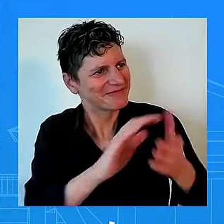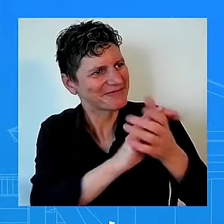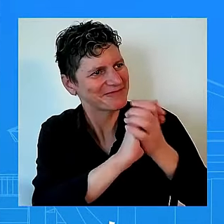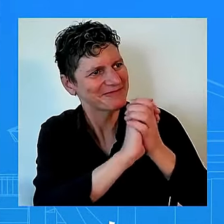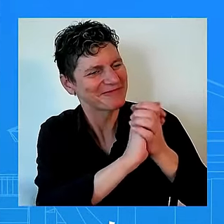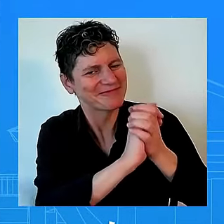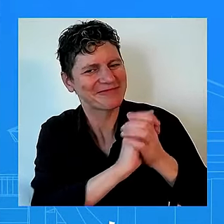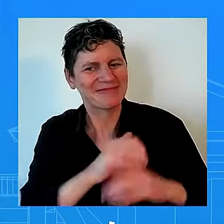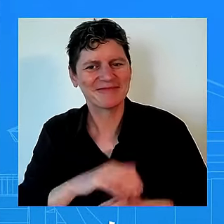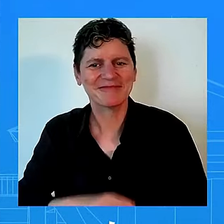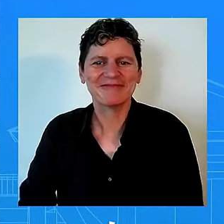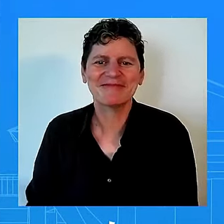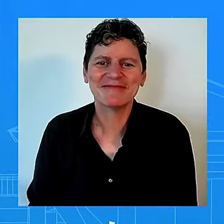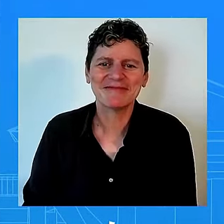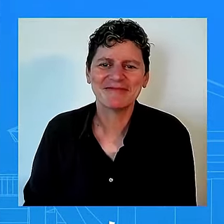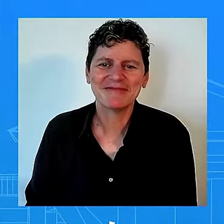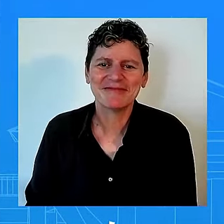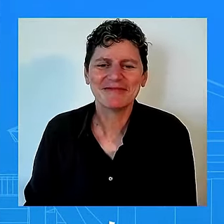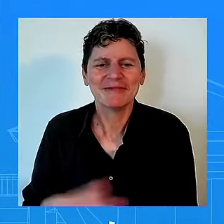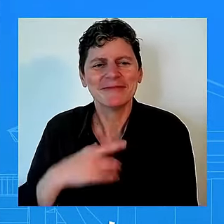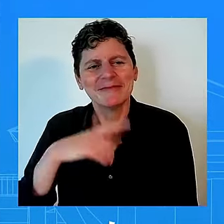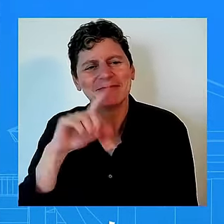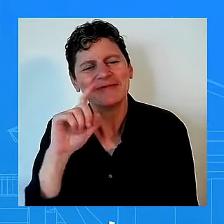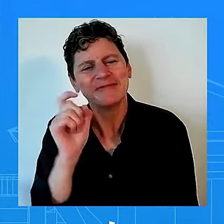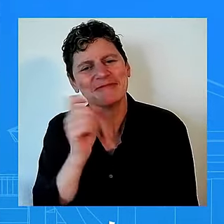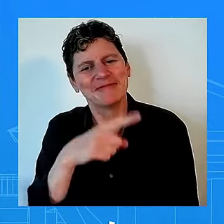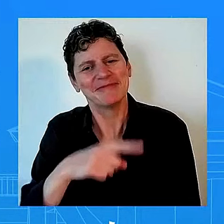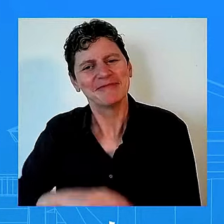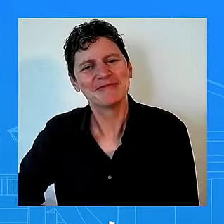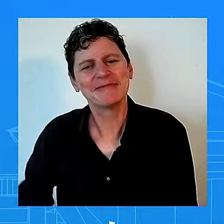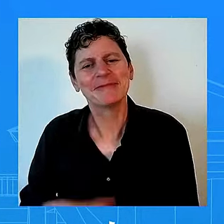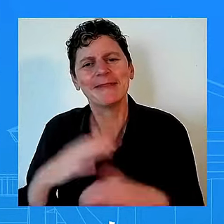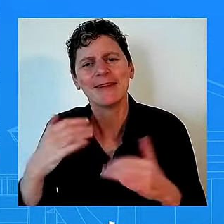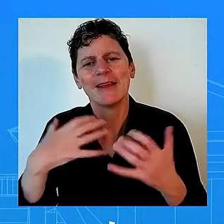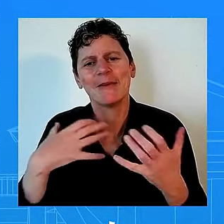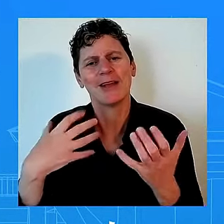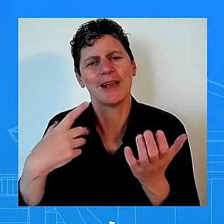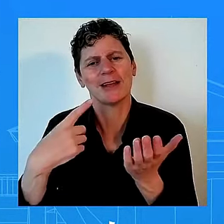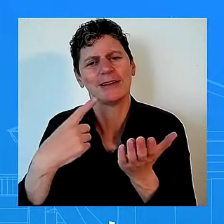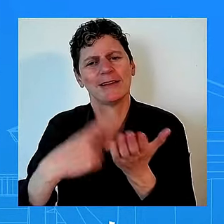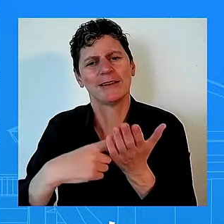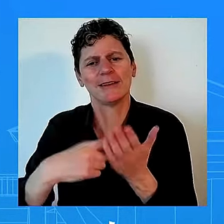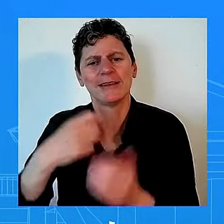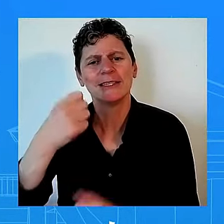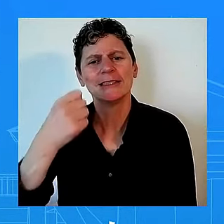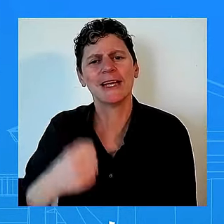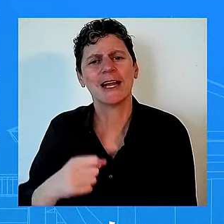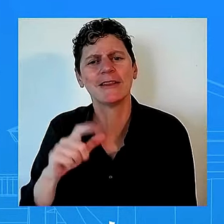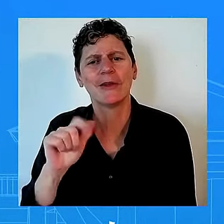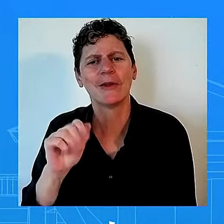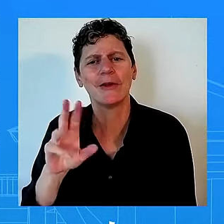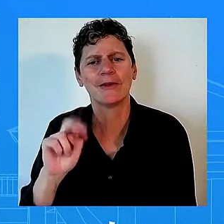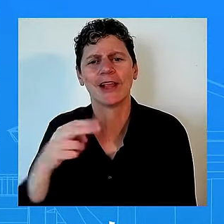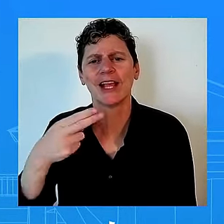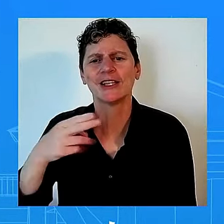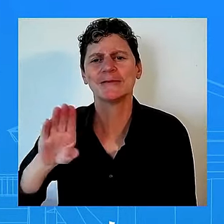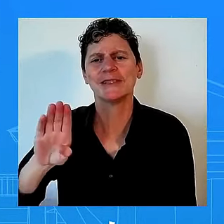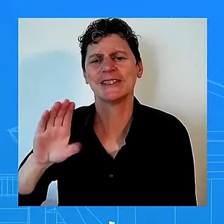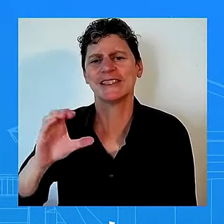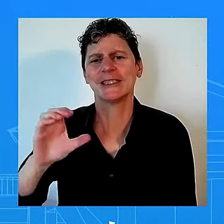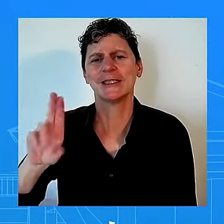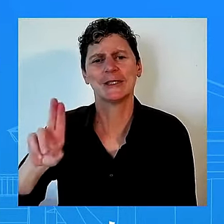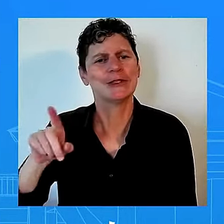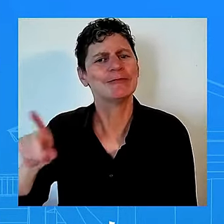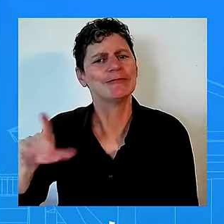biden administration to hold this event today and are future events coming of the same nature so look